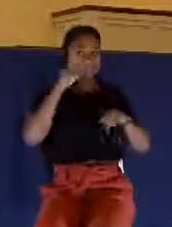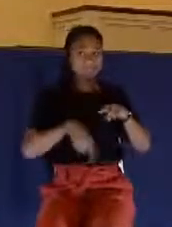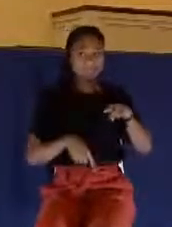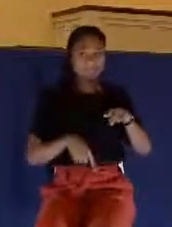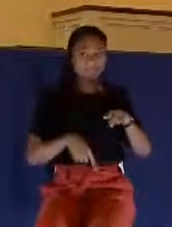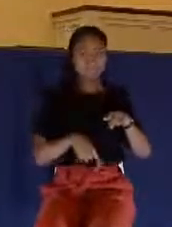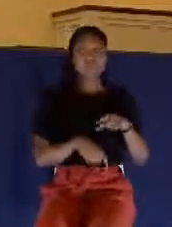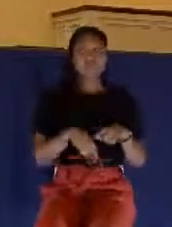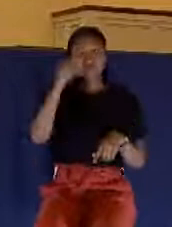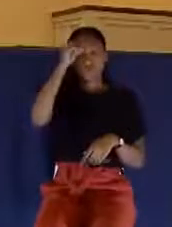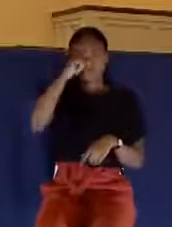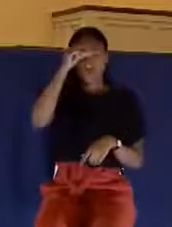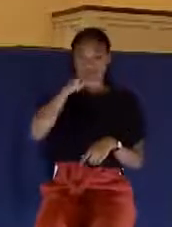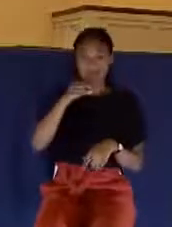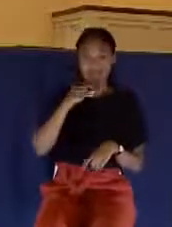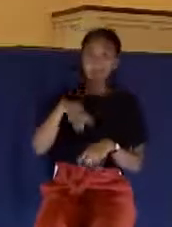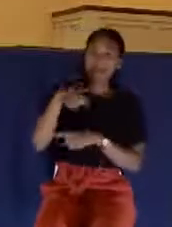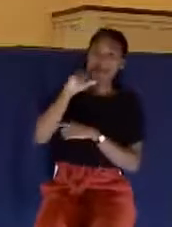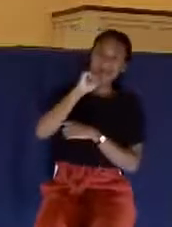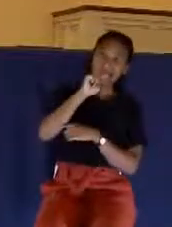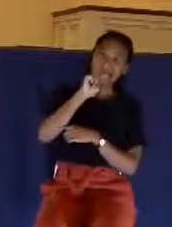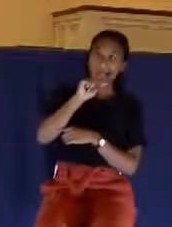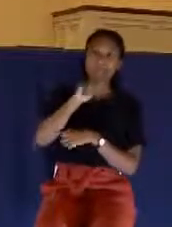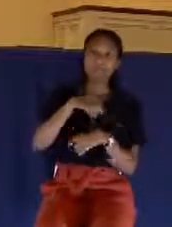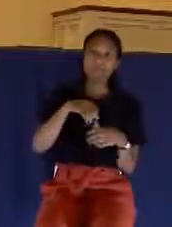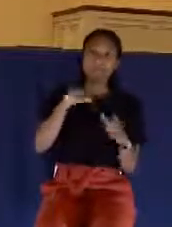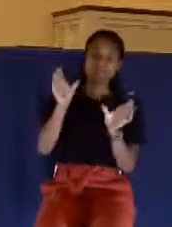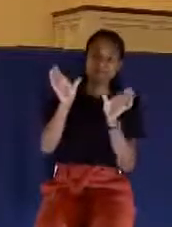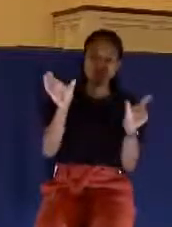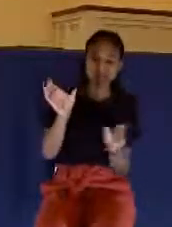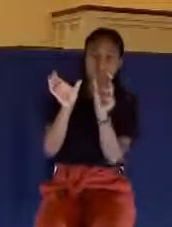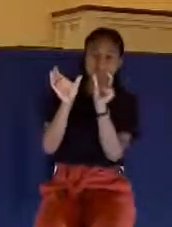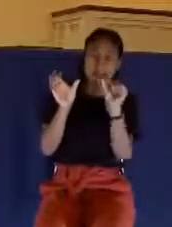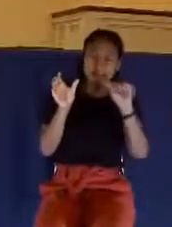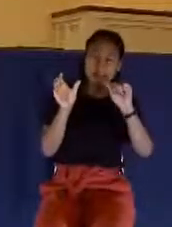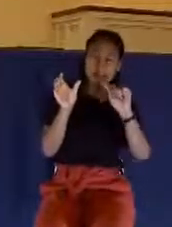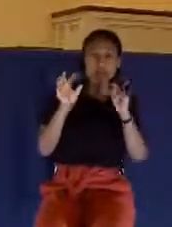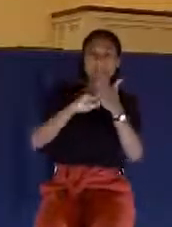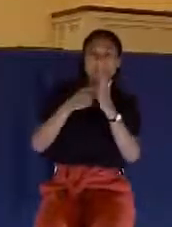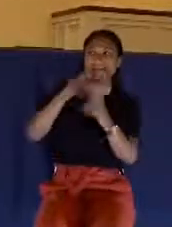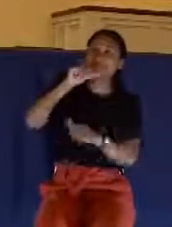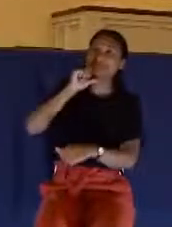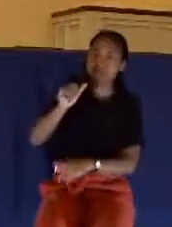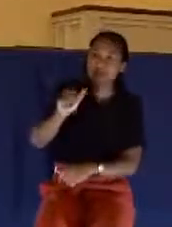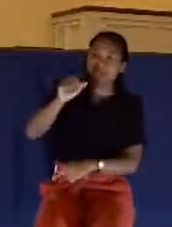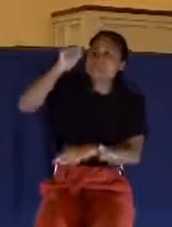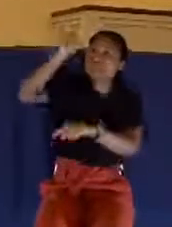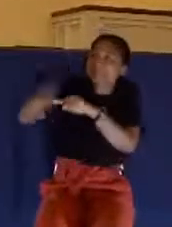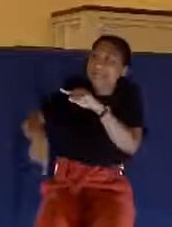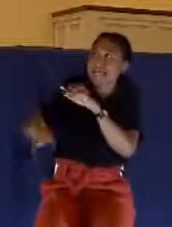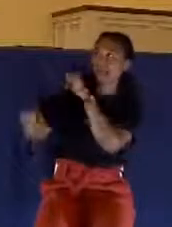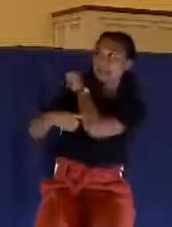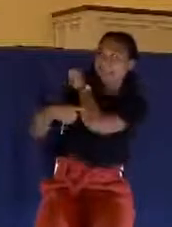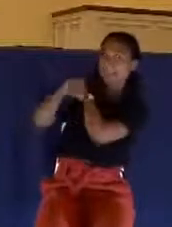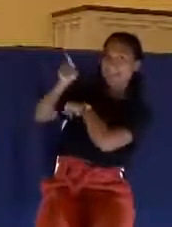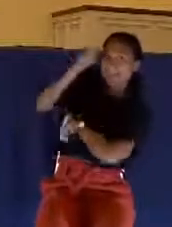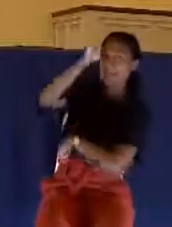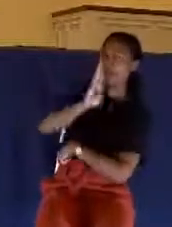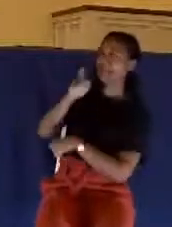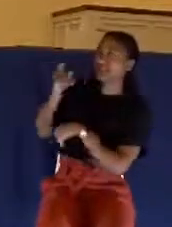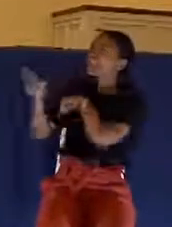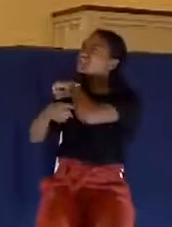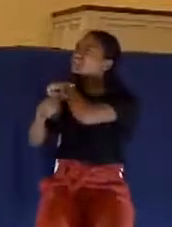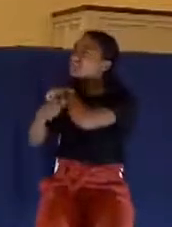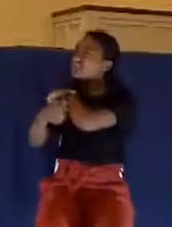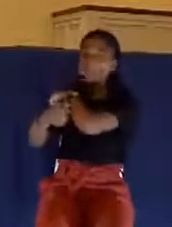not temptable. That's the word here. God is not temptable. You can't tempt him. You know why? He's completely holy.